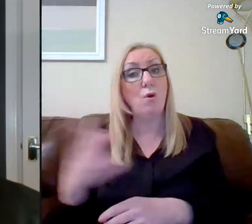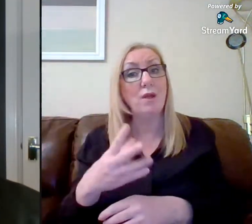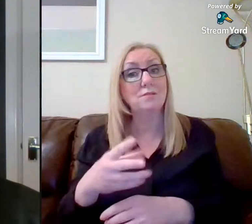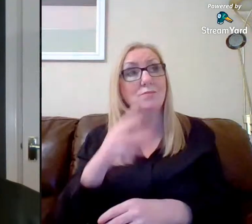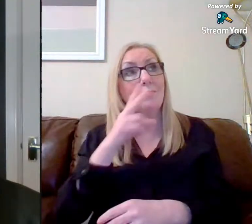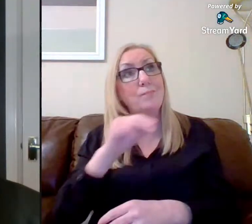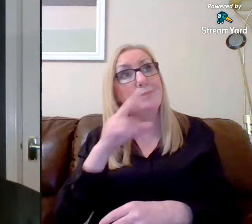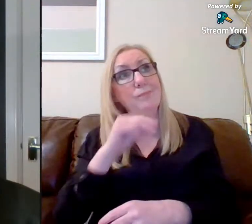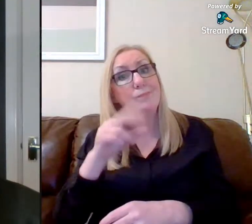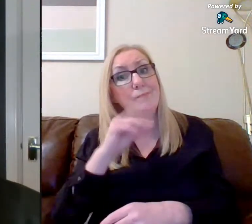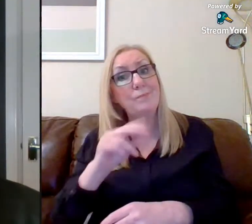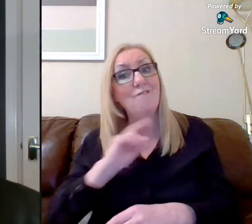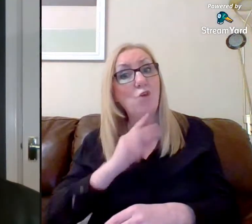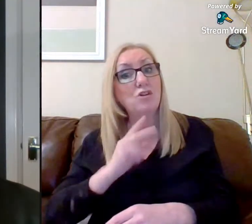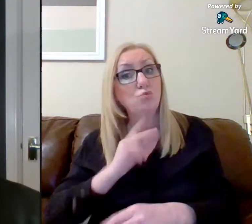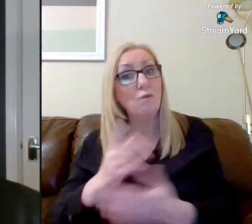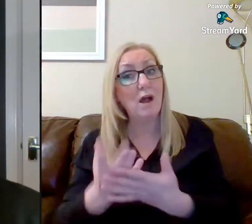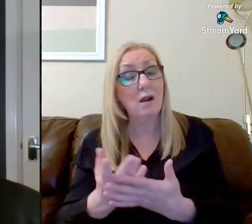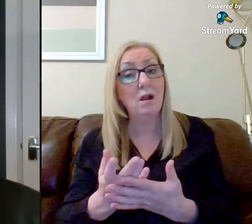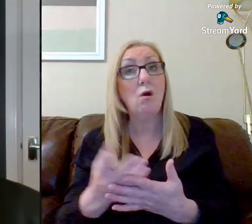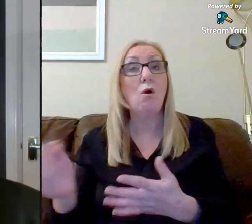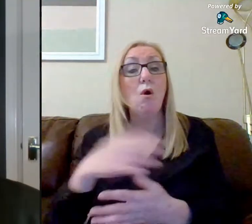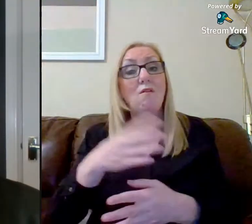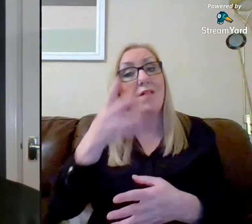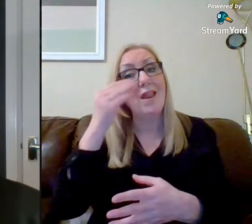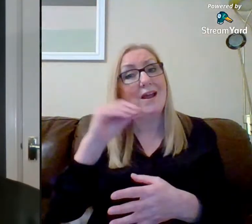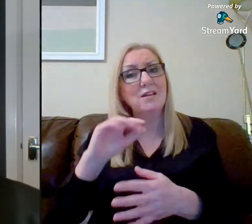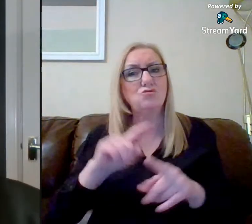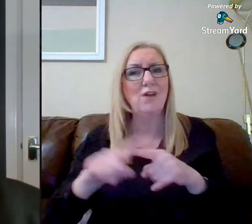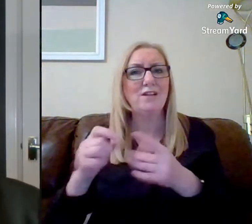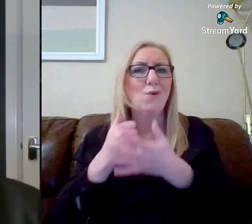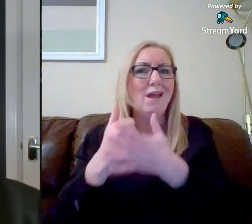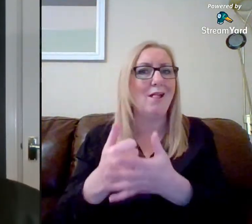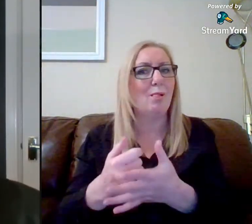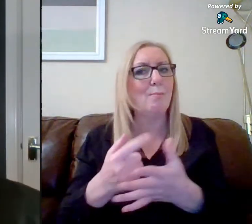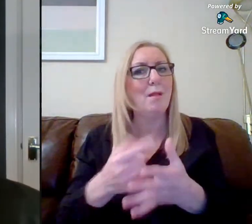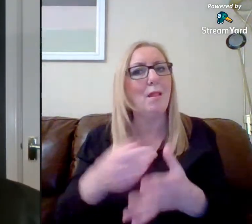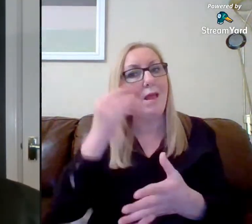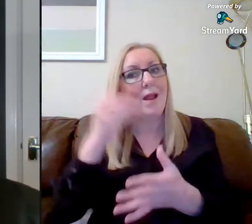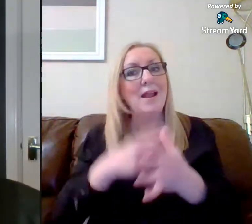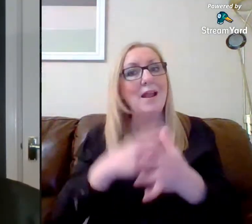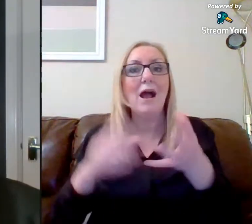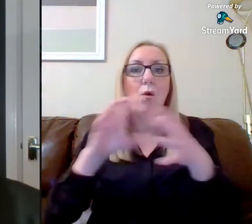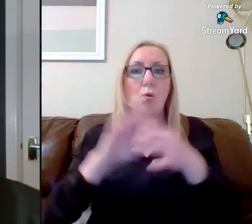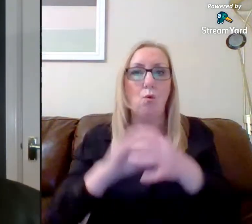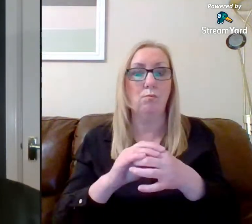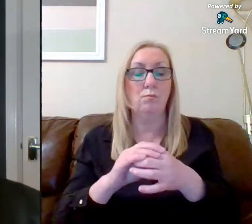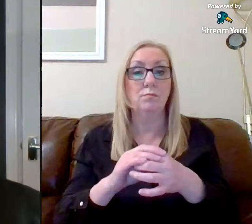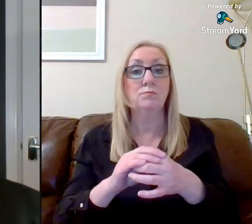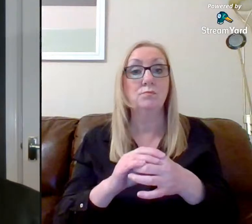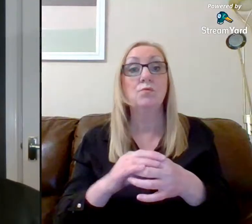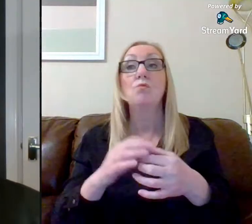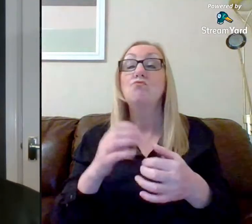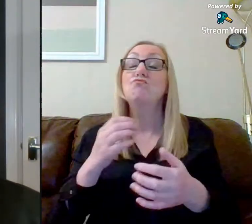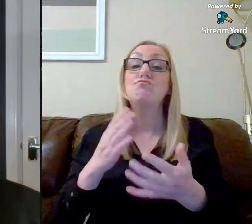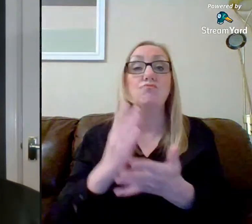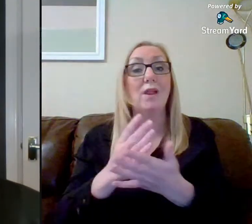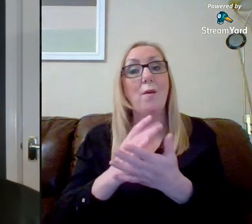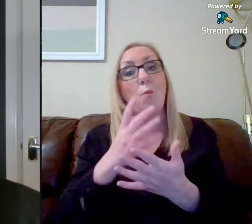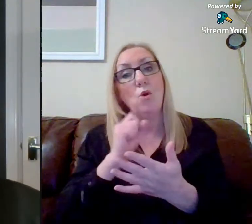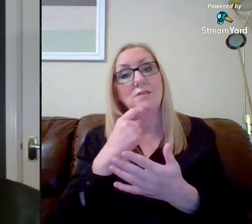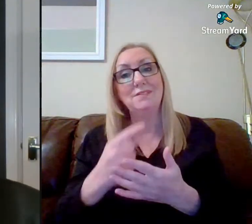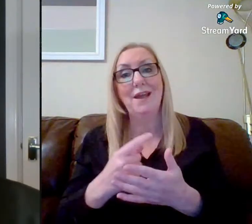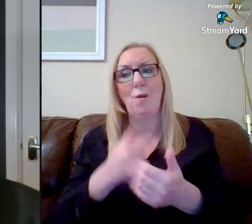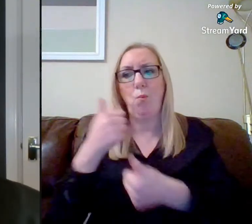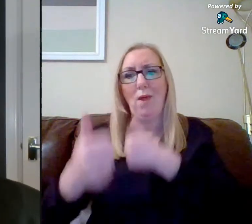support the learning that's taking place at home. So what we would encourage you to do is to give your children a pat on the back and say well done for